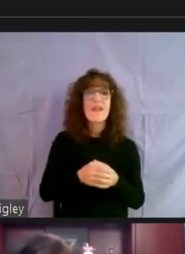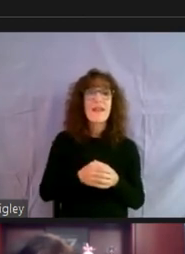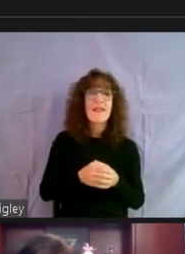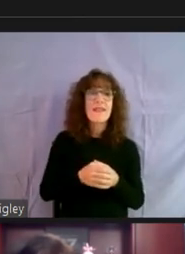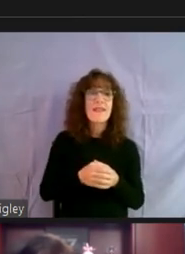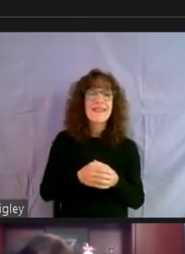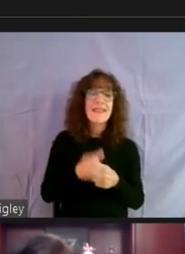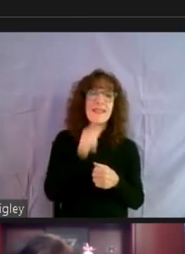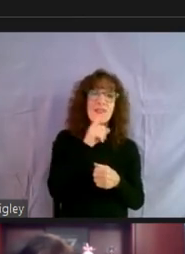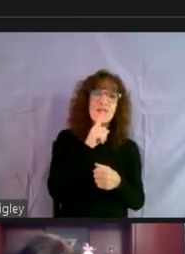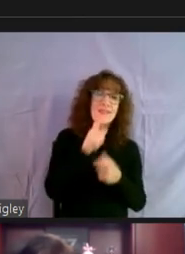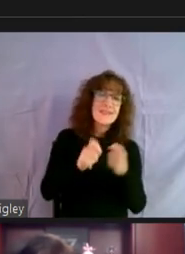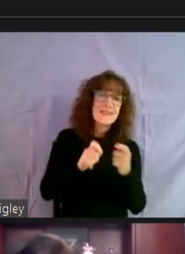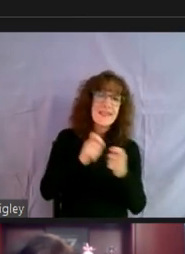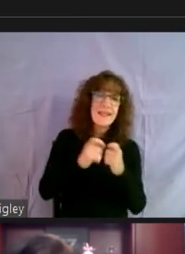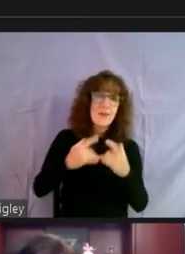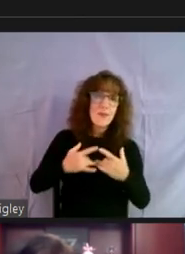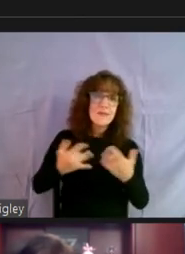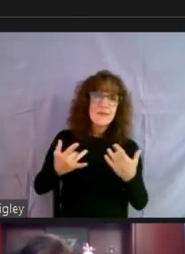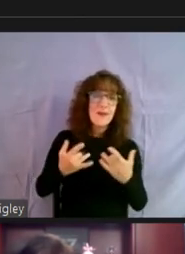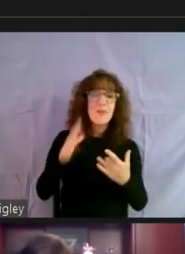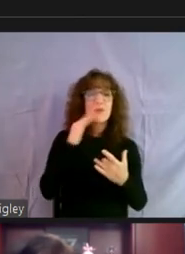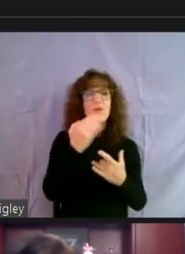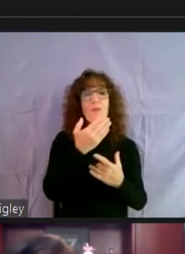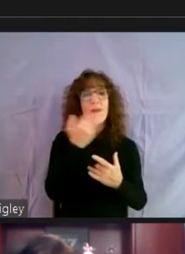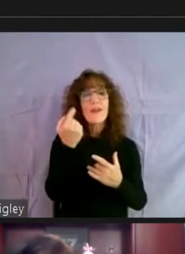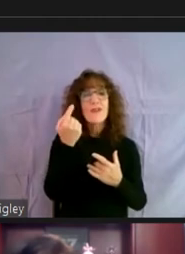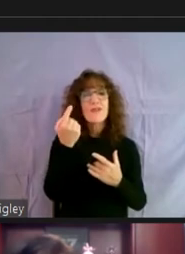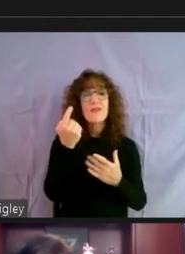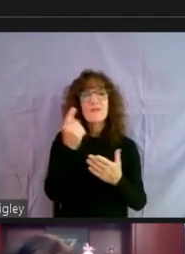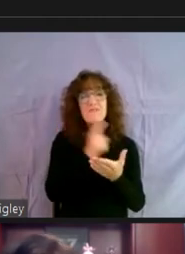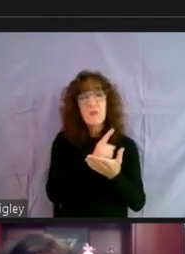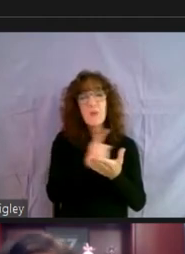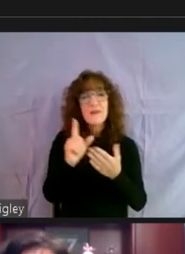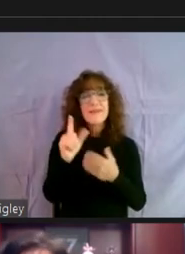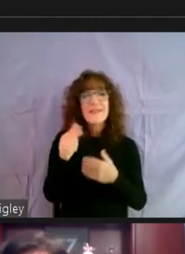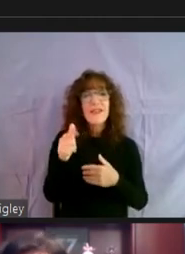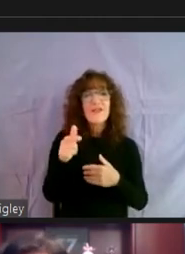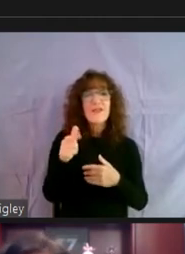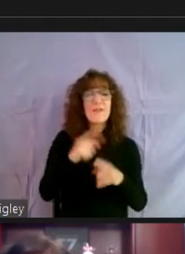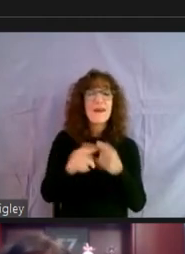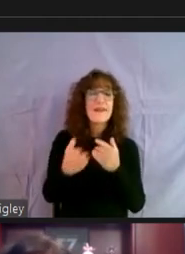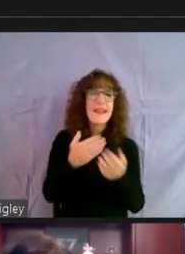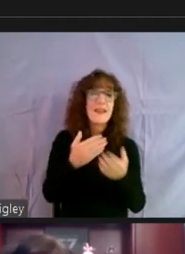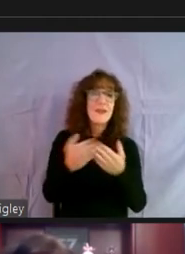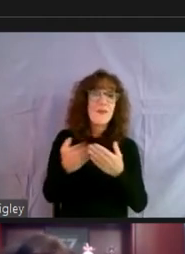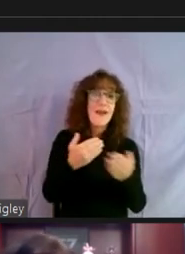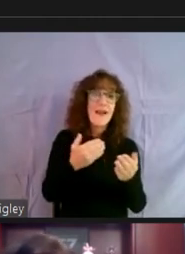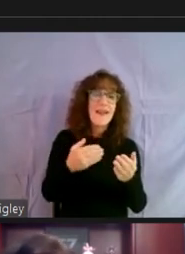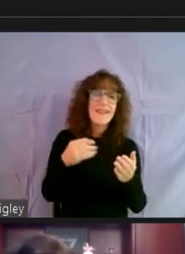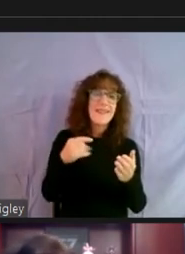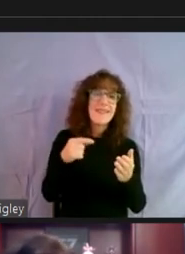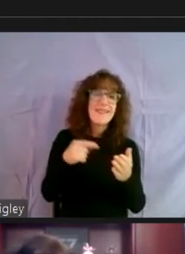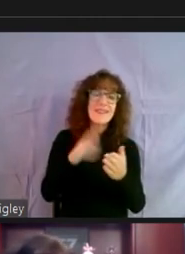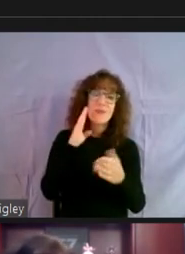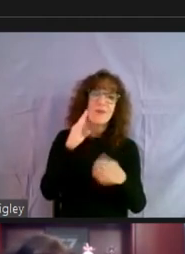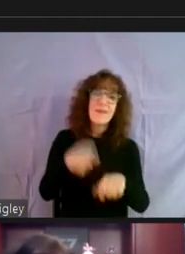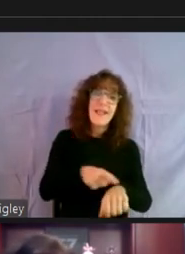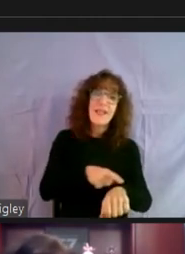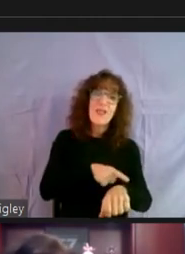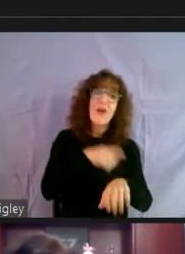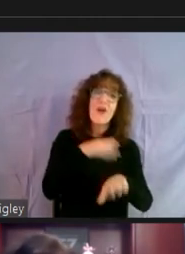still aren't sure exactly where we are. think we'll know better in about a week, but you know, nonetheless, uh, this is going to be a long,